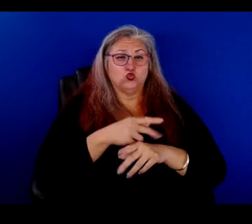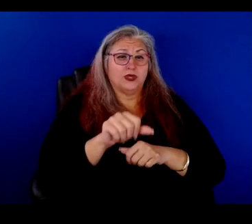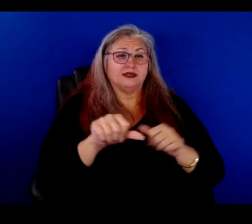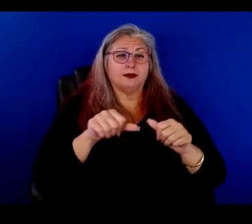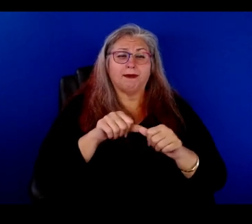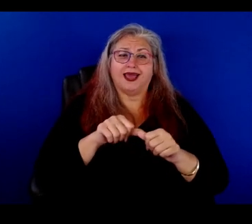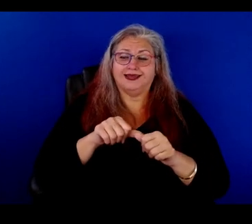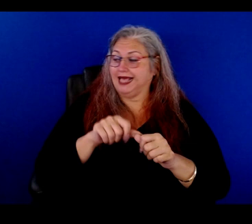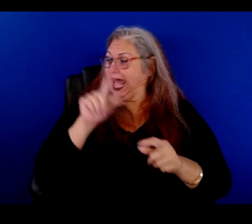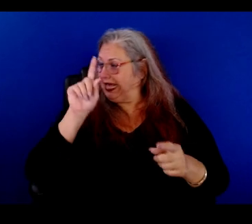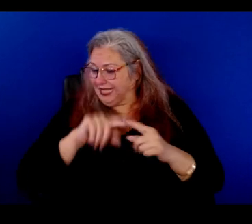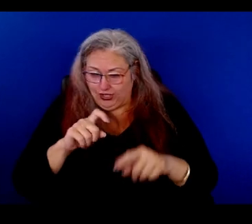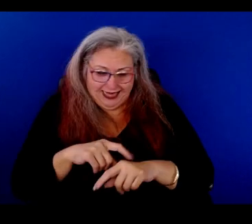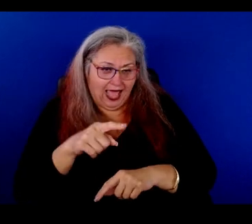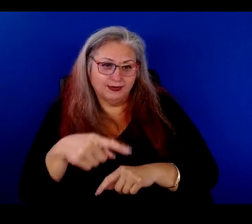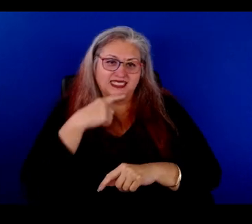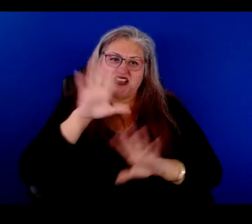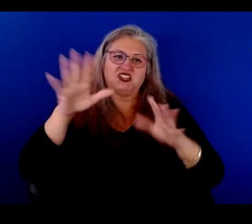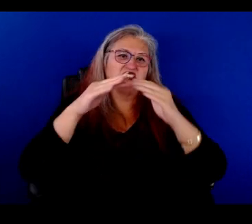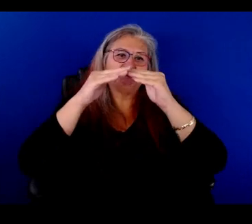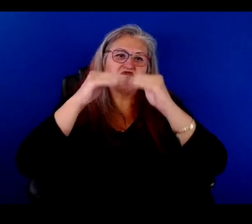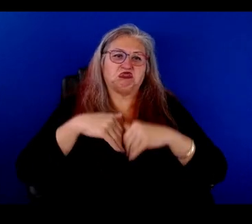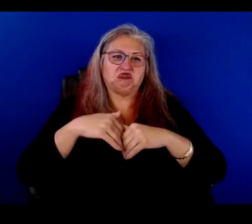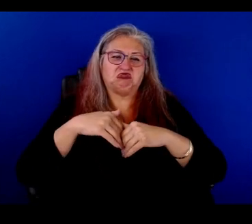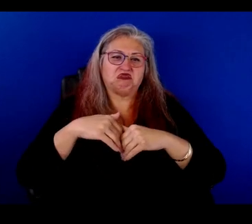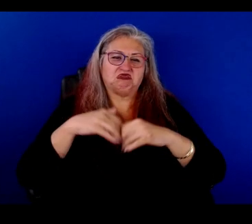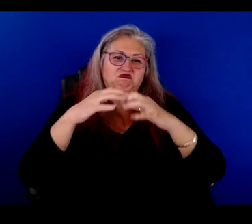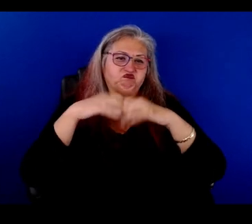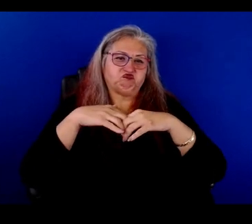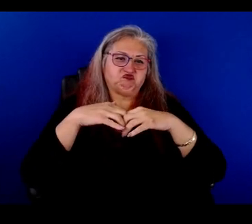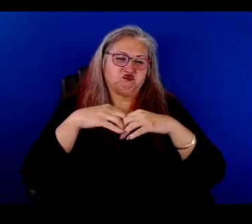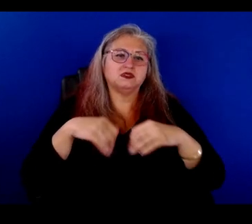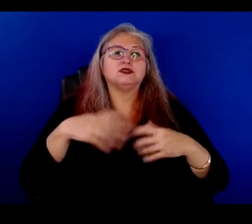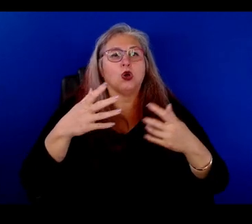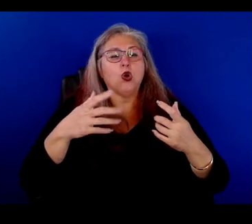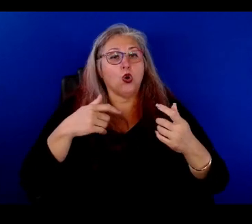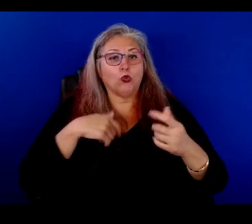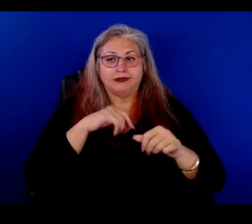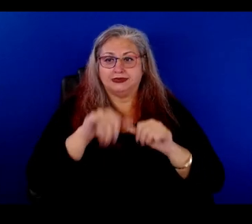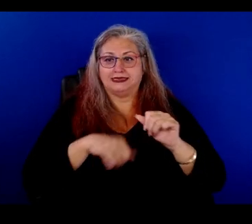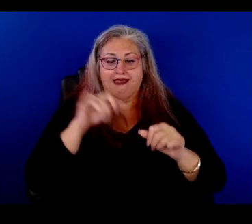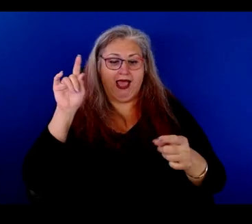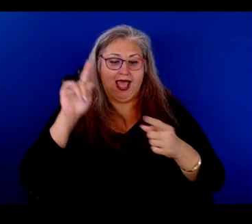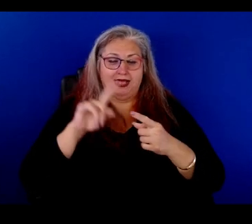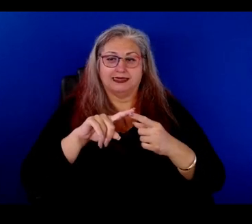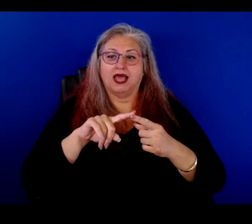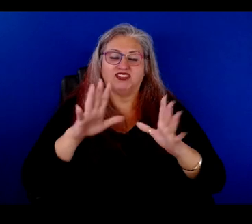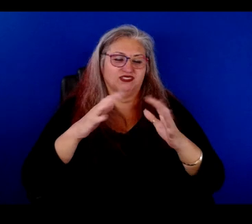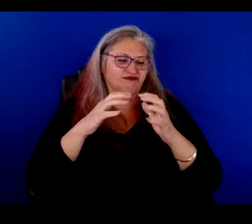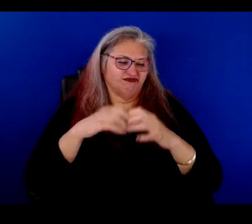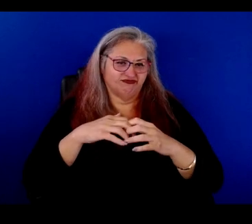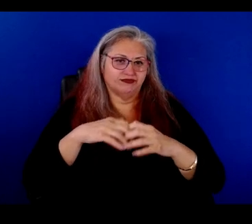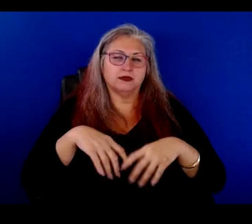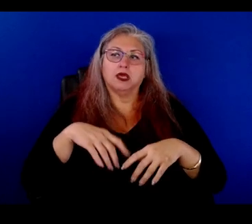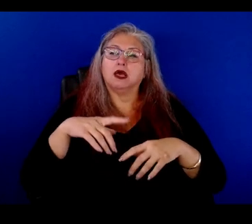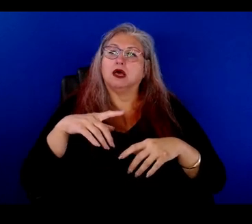until they said, okay, we're going to knock it down now. And so we, we stayed there until they did that. And